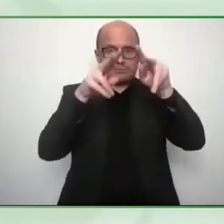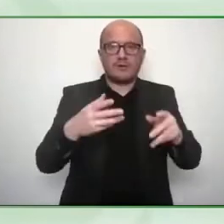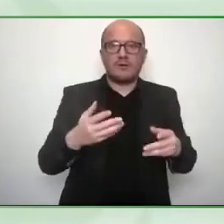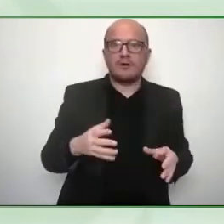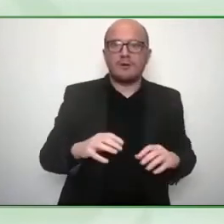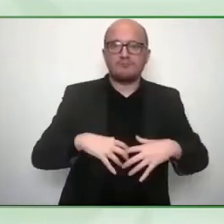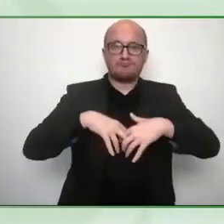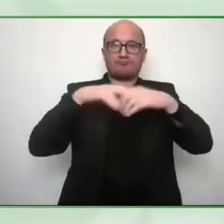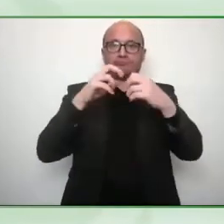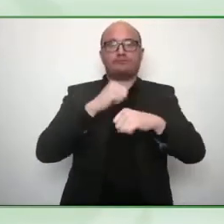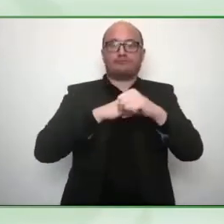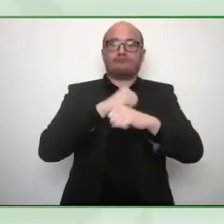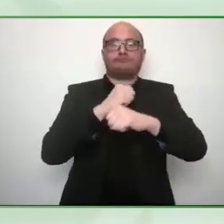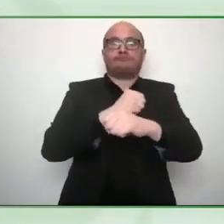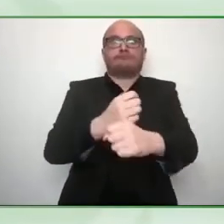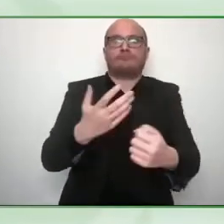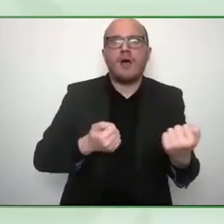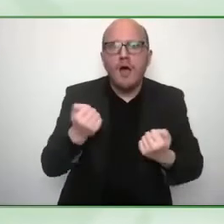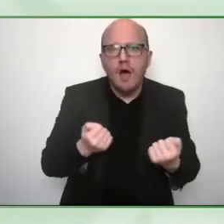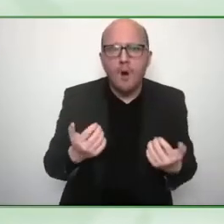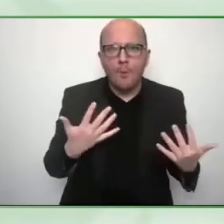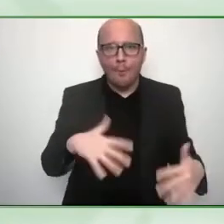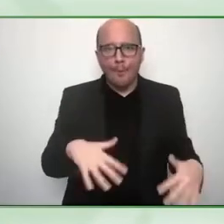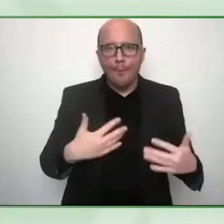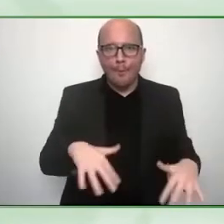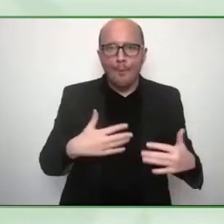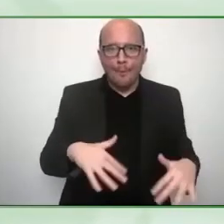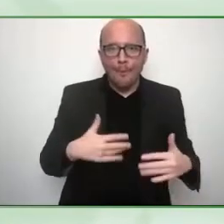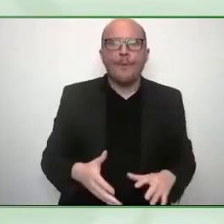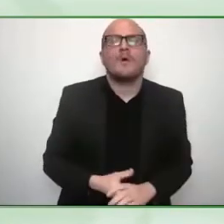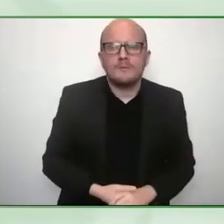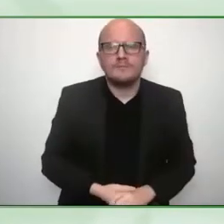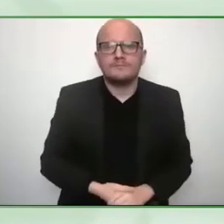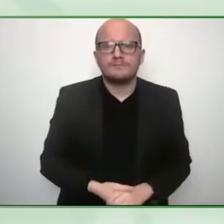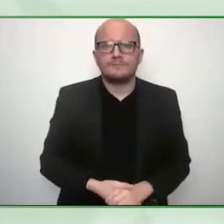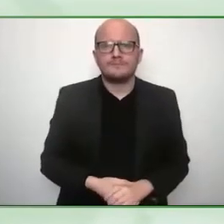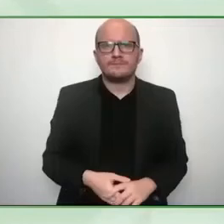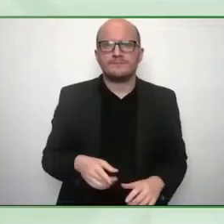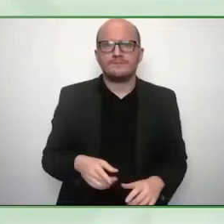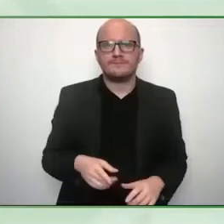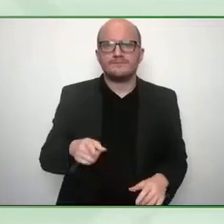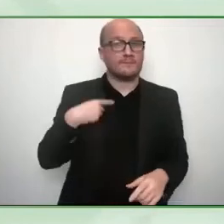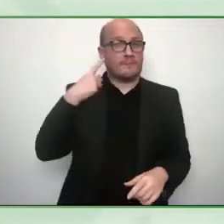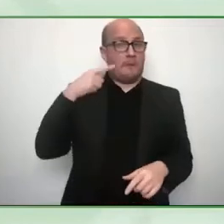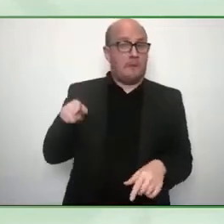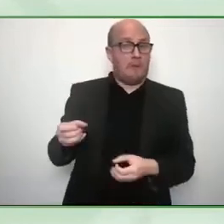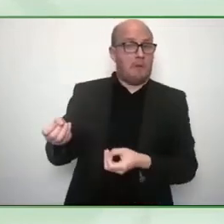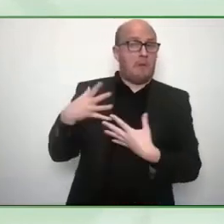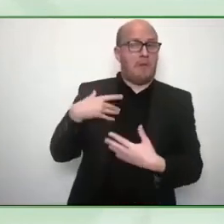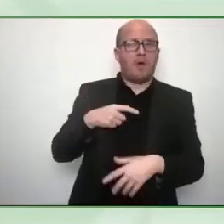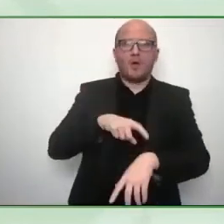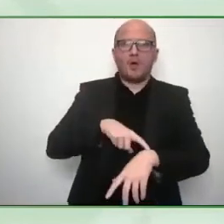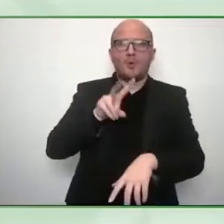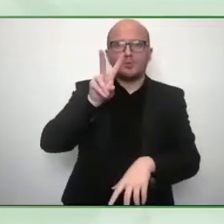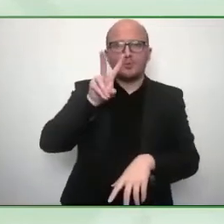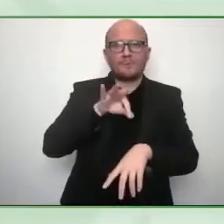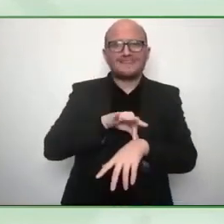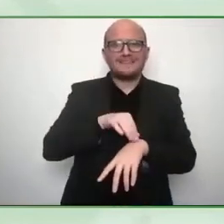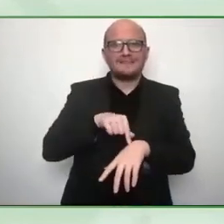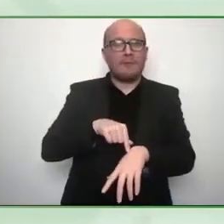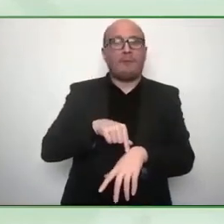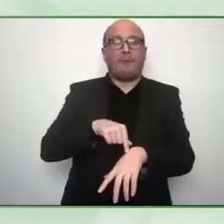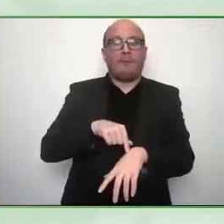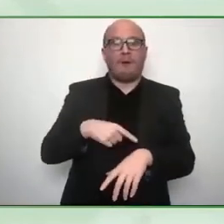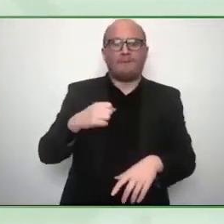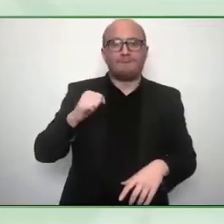we can borrow from as you grow um i've just been given a two minute warning so i can't believe this has gone so quickly there's so much to cover here